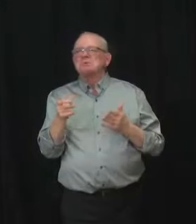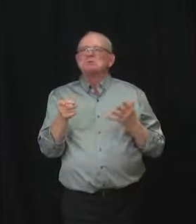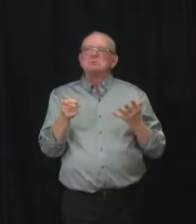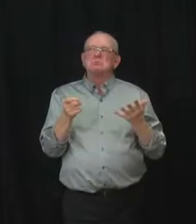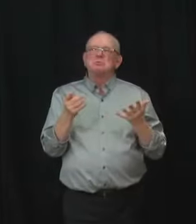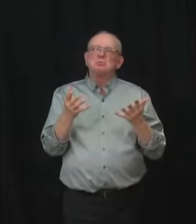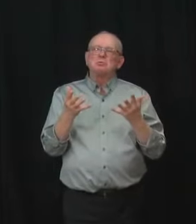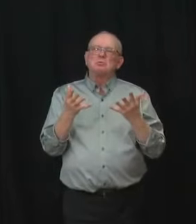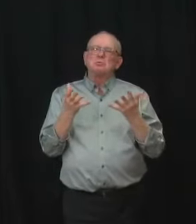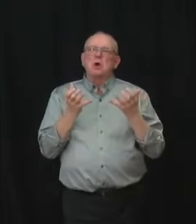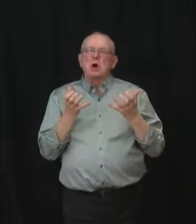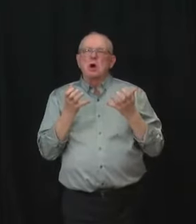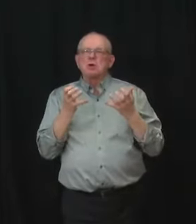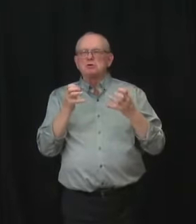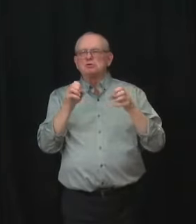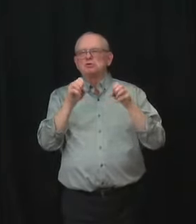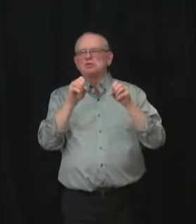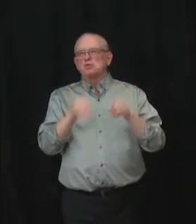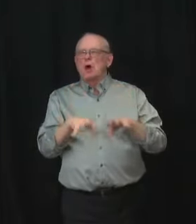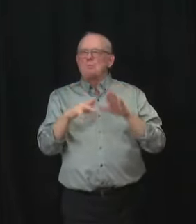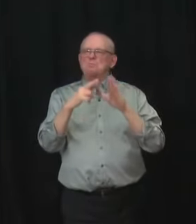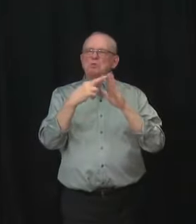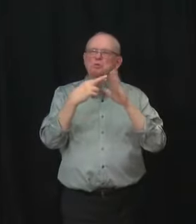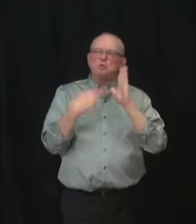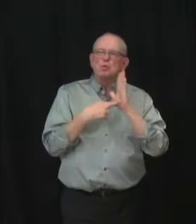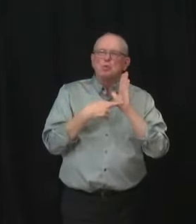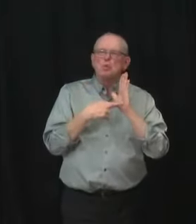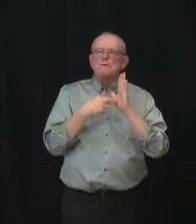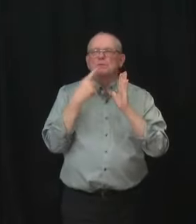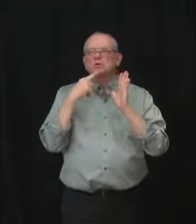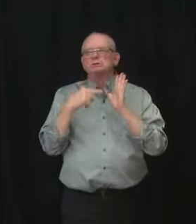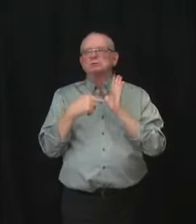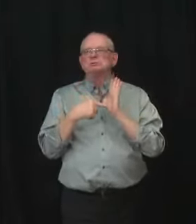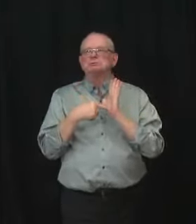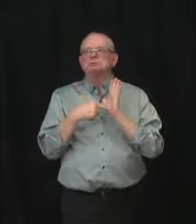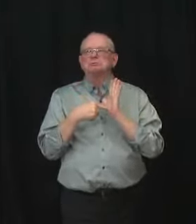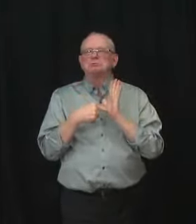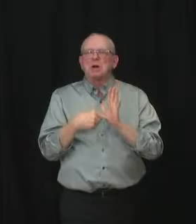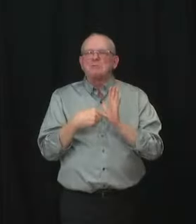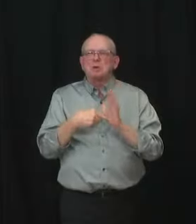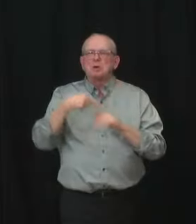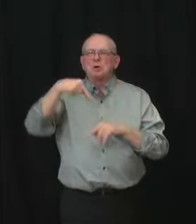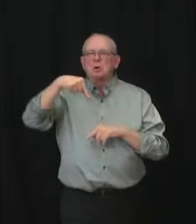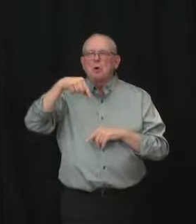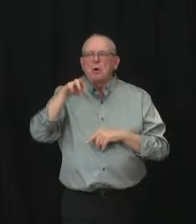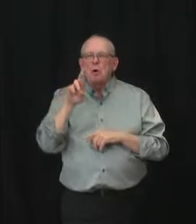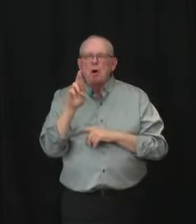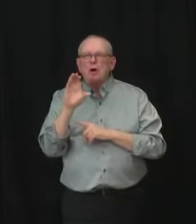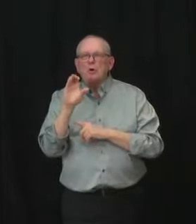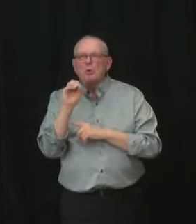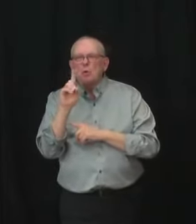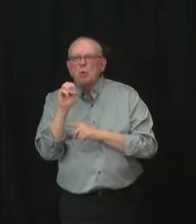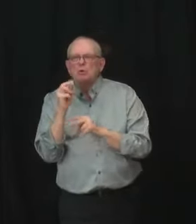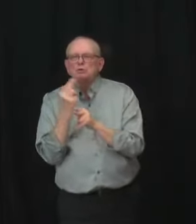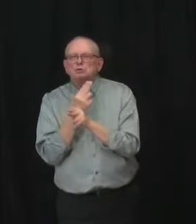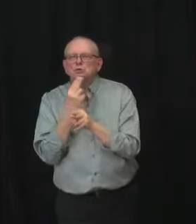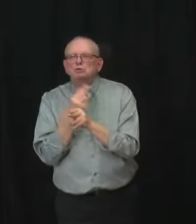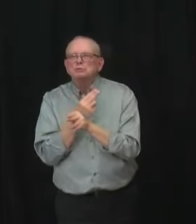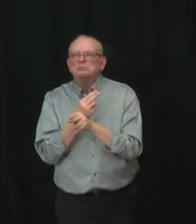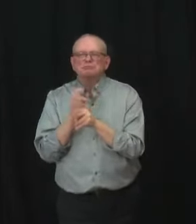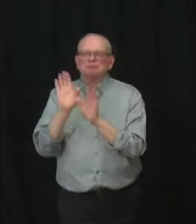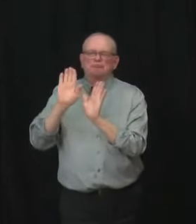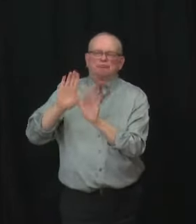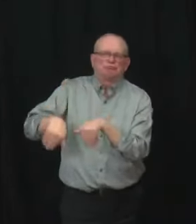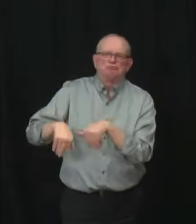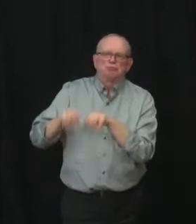restrictions or major measures, such as vaccine passports or masks, etc., uh, to eventually be gone. So